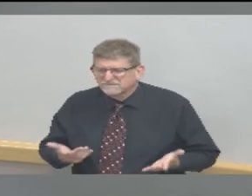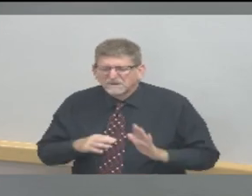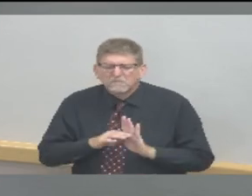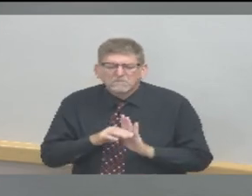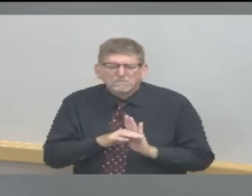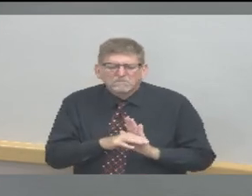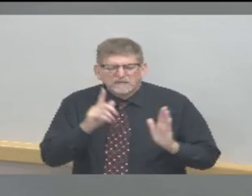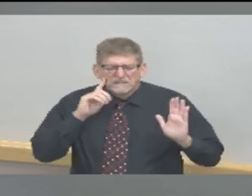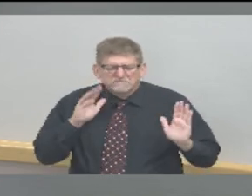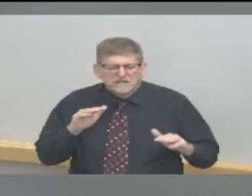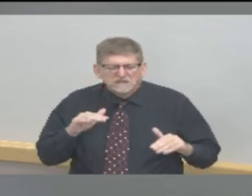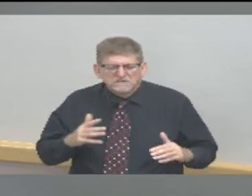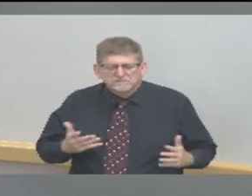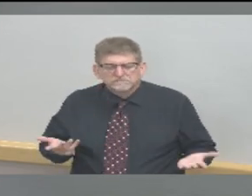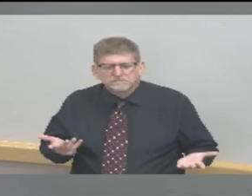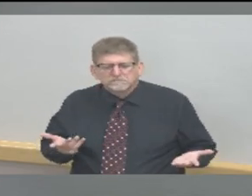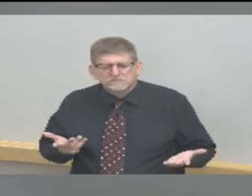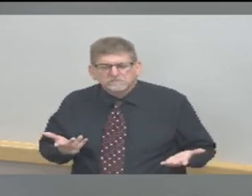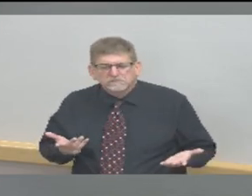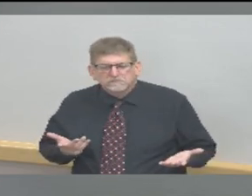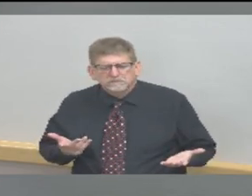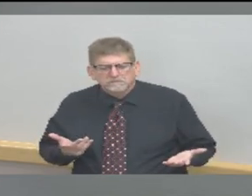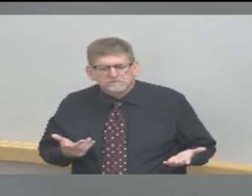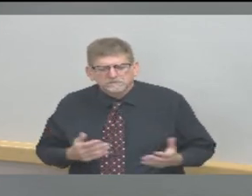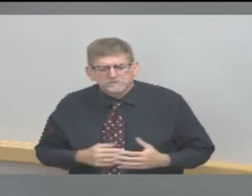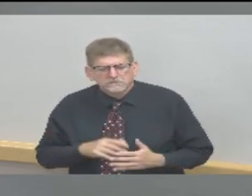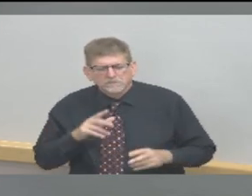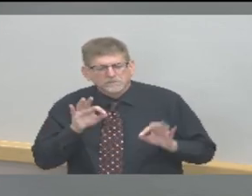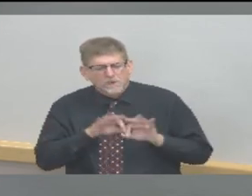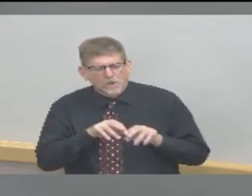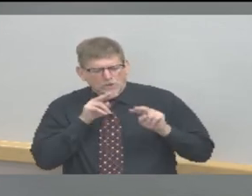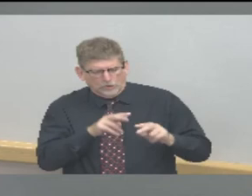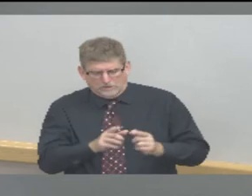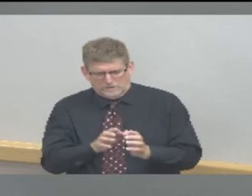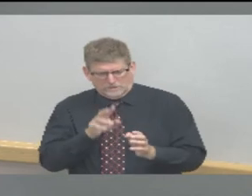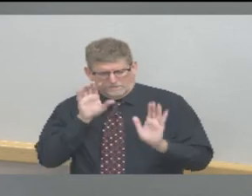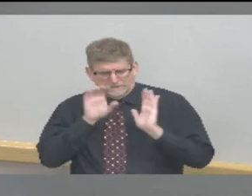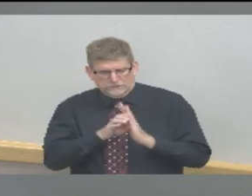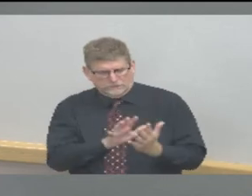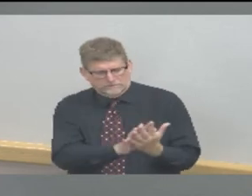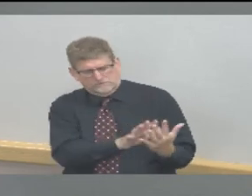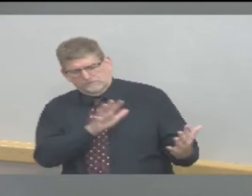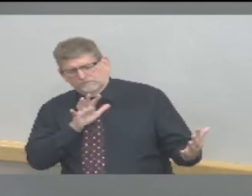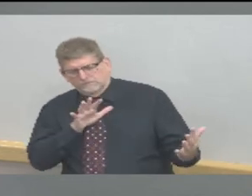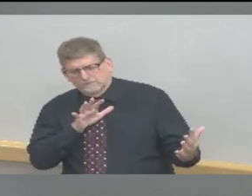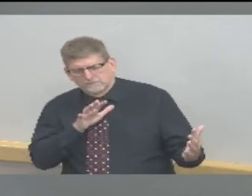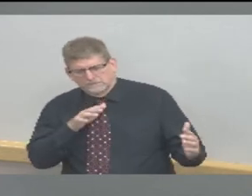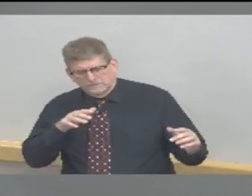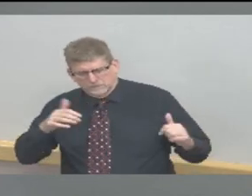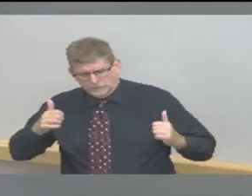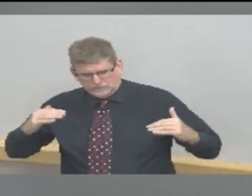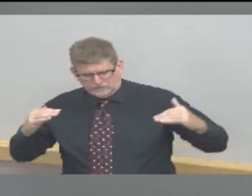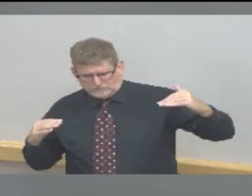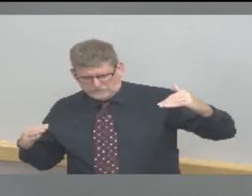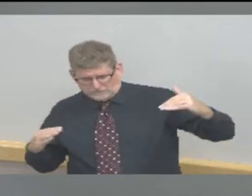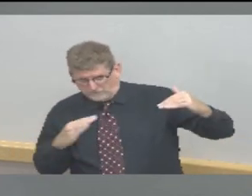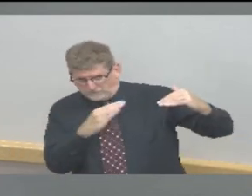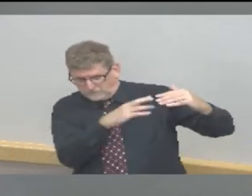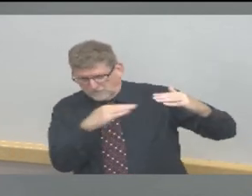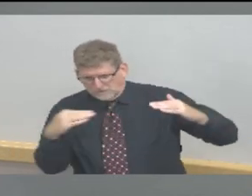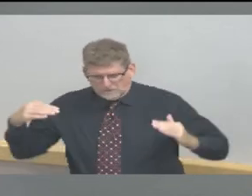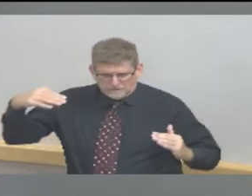the overall trend and whether we're seeing a consistent or